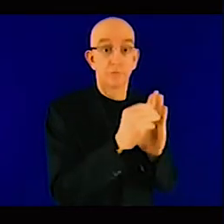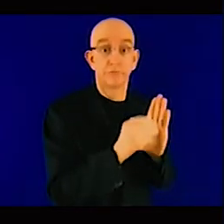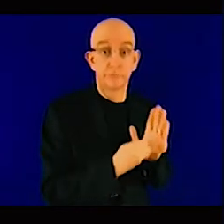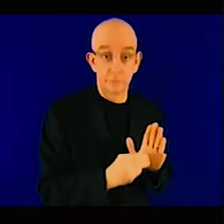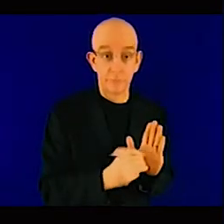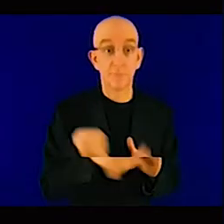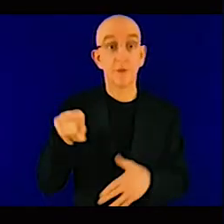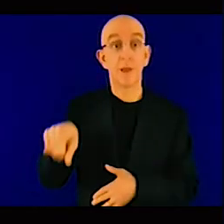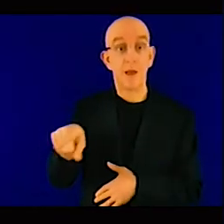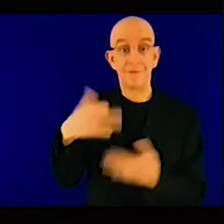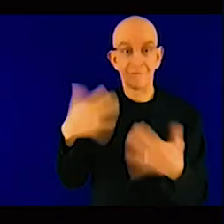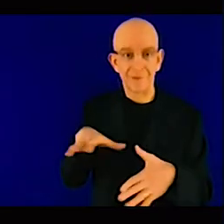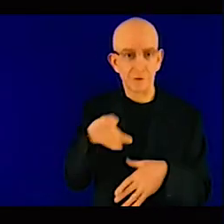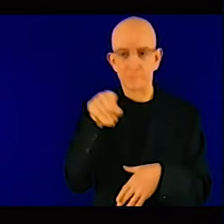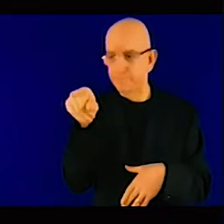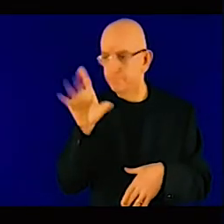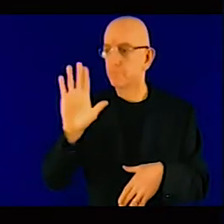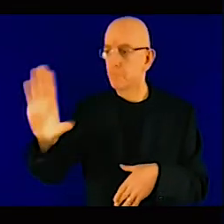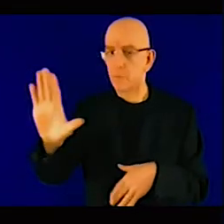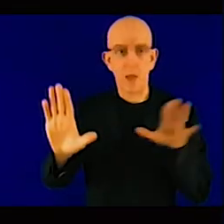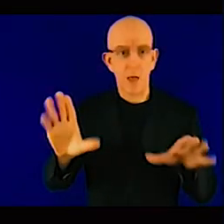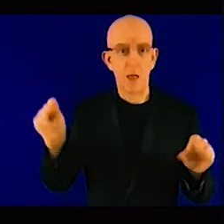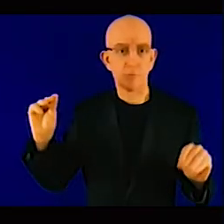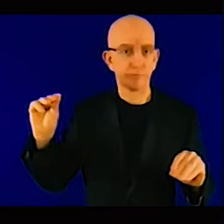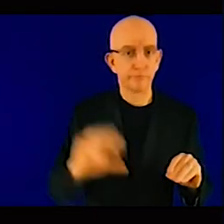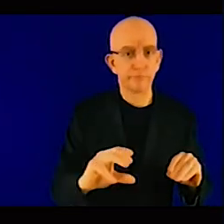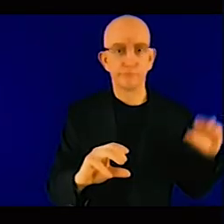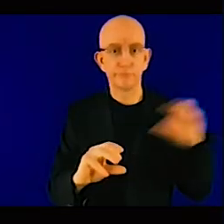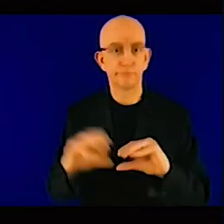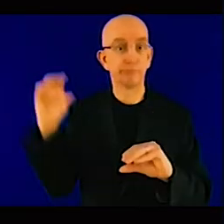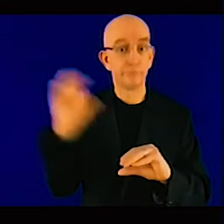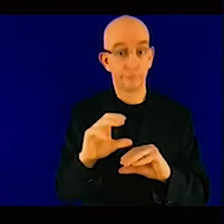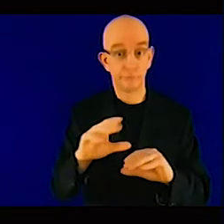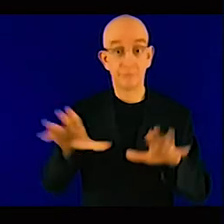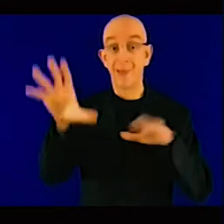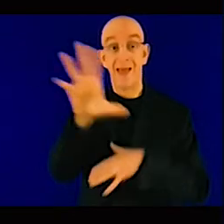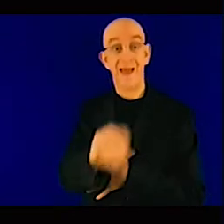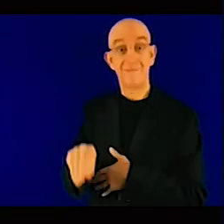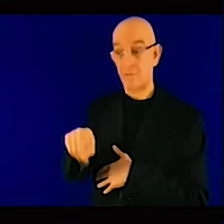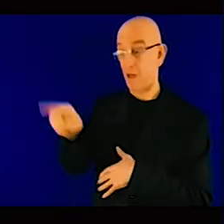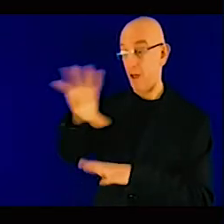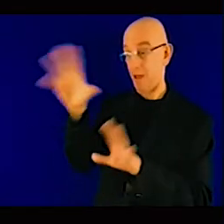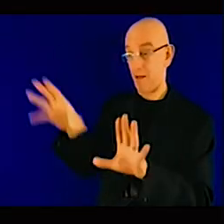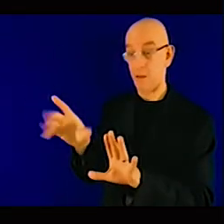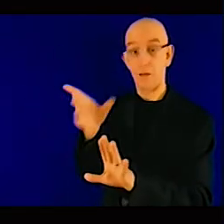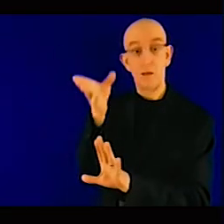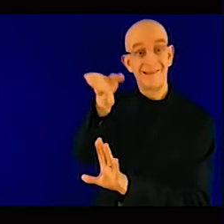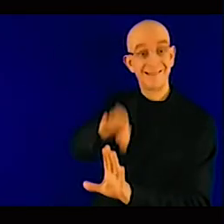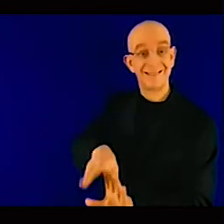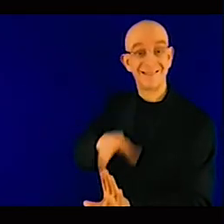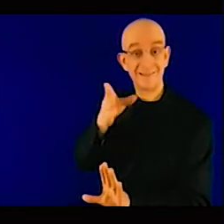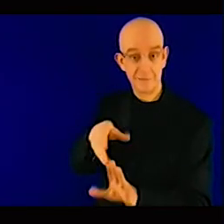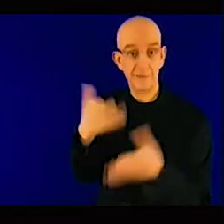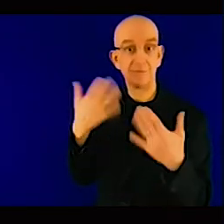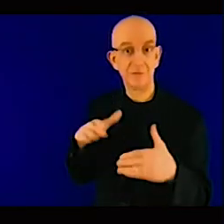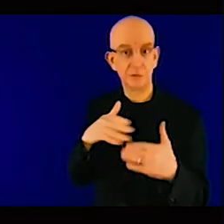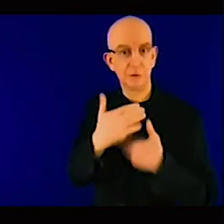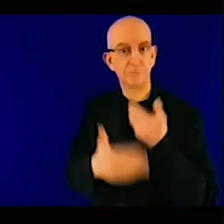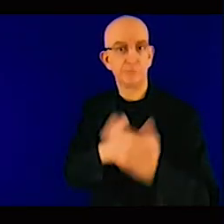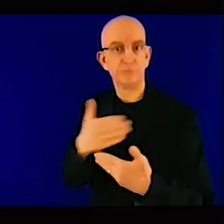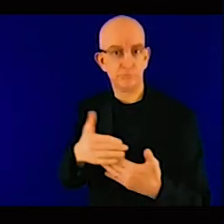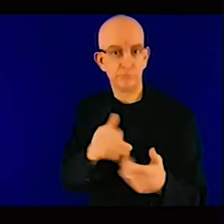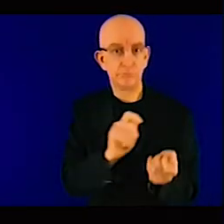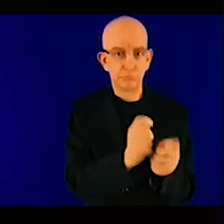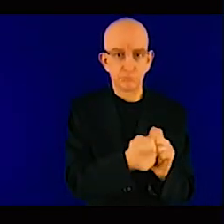uh, many other countries are in the process of reviewing their NDCs. And we tried to do the same exercise